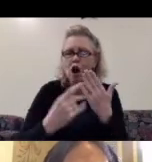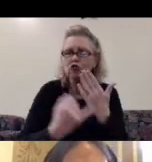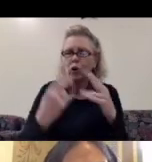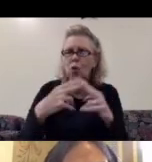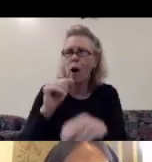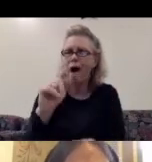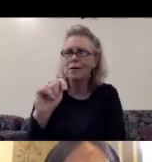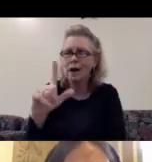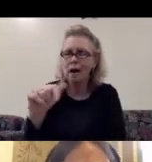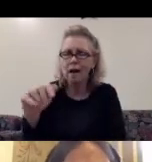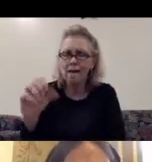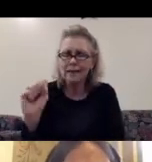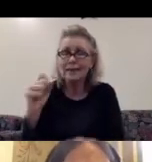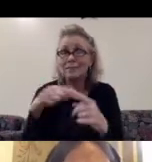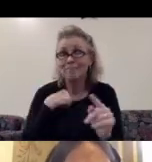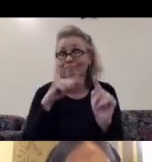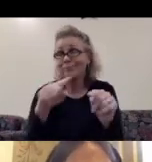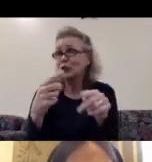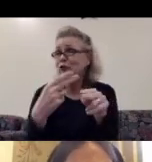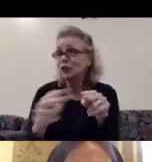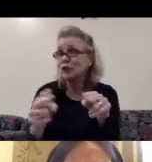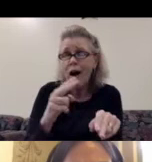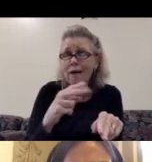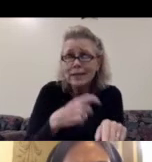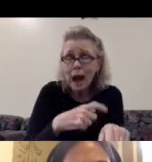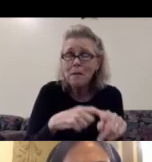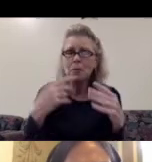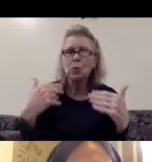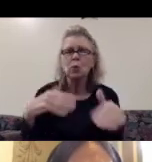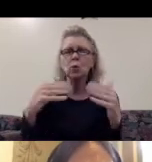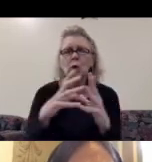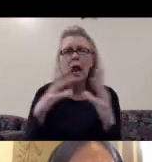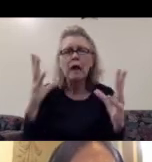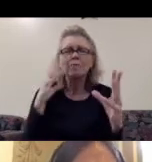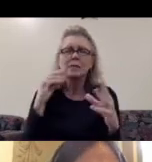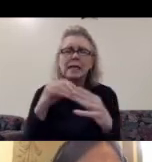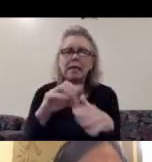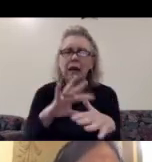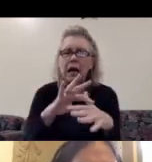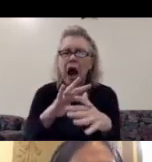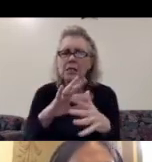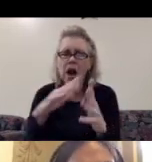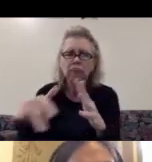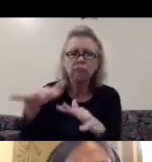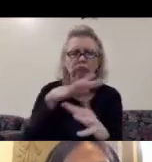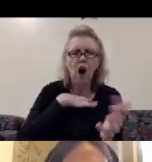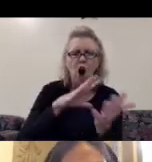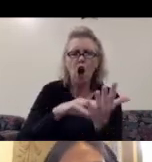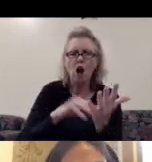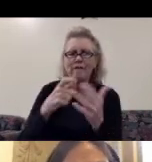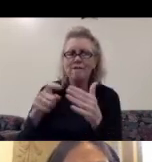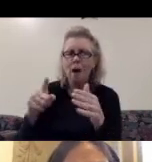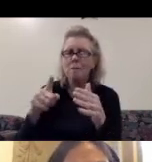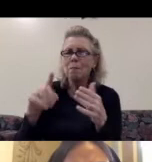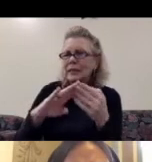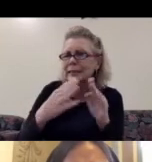at PAUS was short in time but huge in experiences and content. I learned from the integrants of the team about the city and I